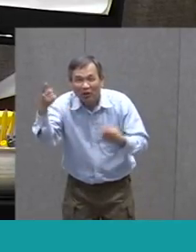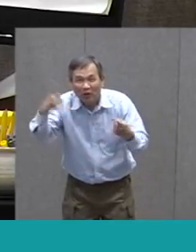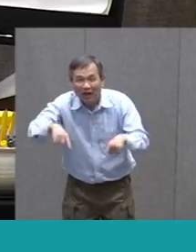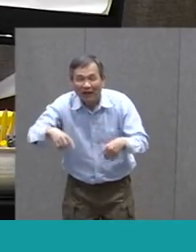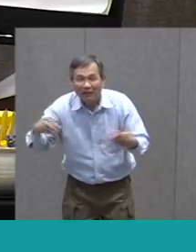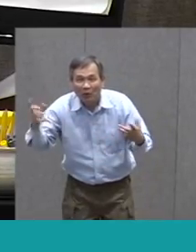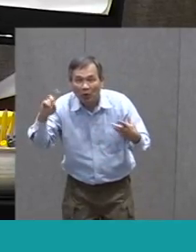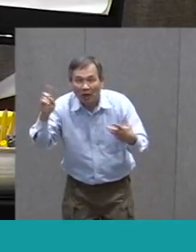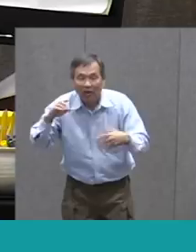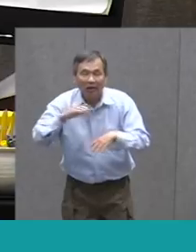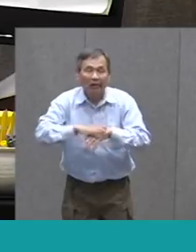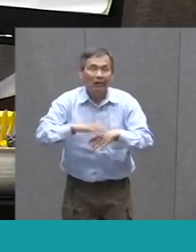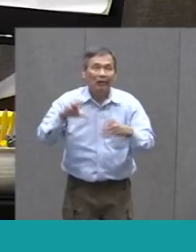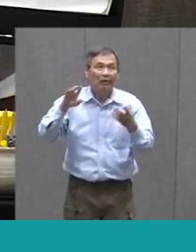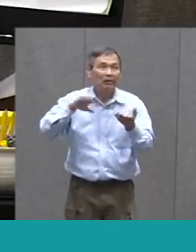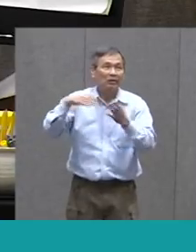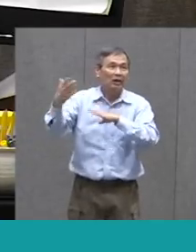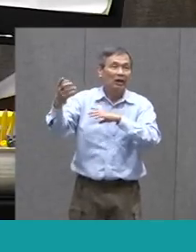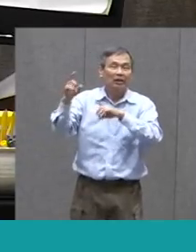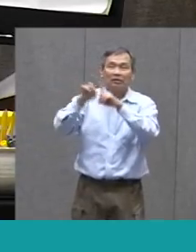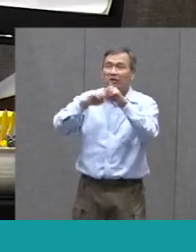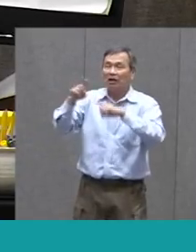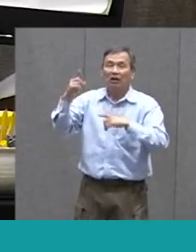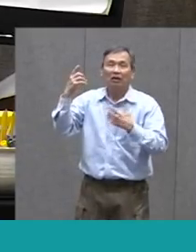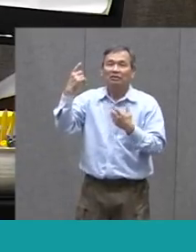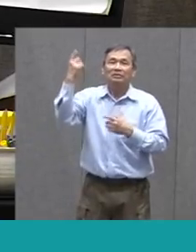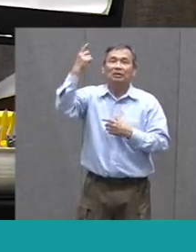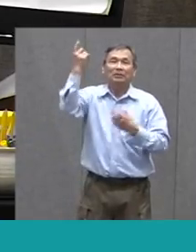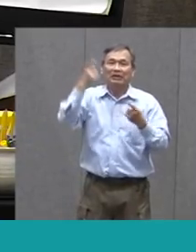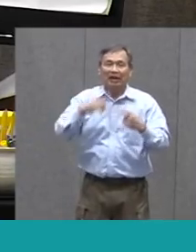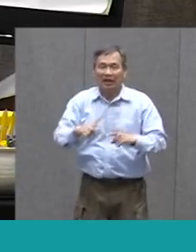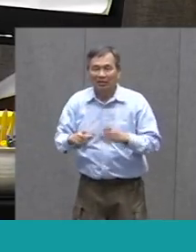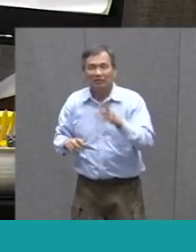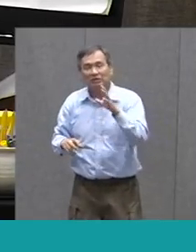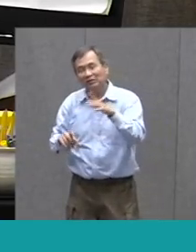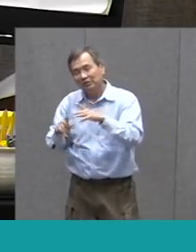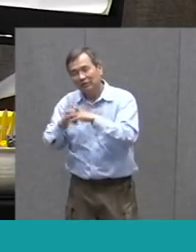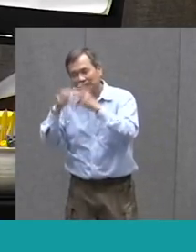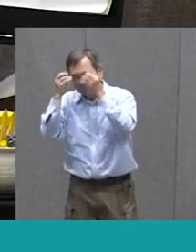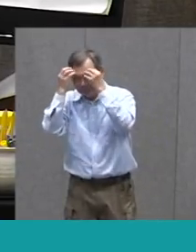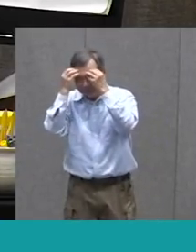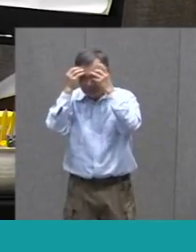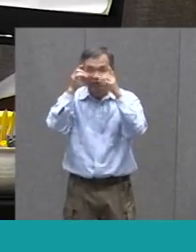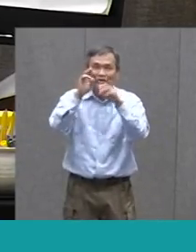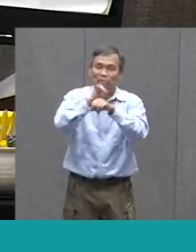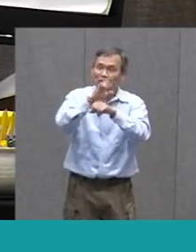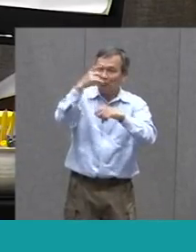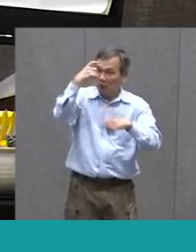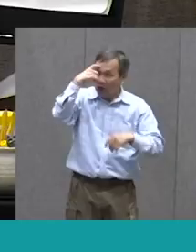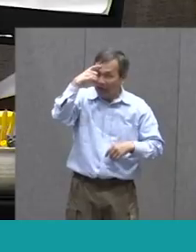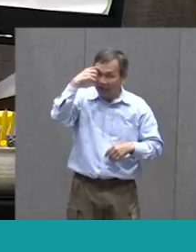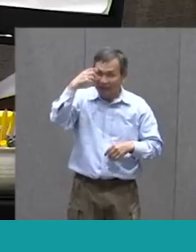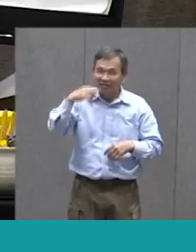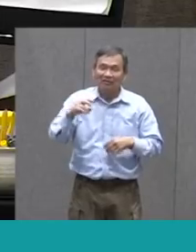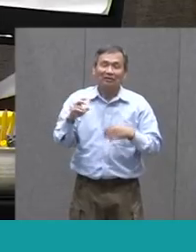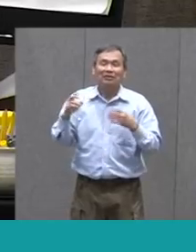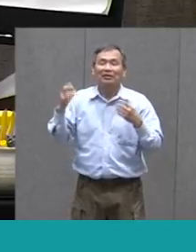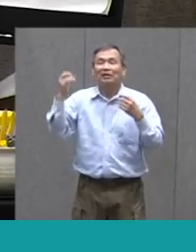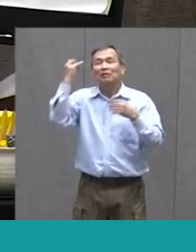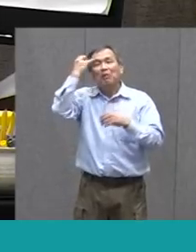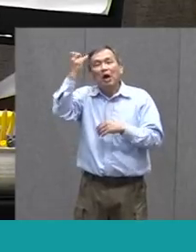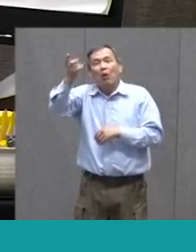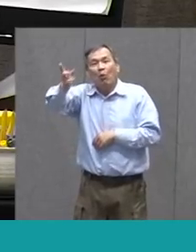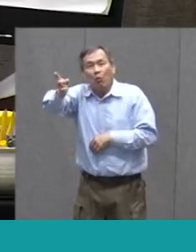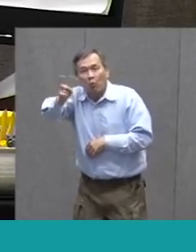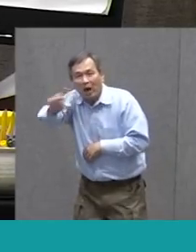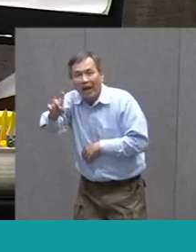You're On The Death Star Maybe Something Has Happened And So Start Writing Out Imagine Use Your Brain Use Your Imagination Imagine Where You